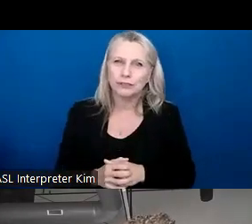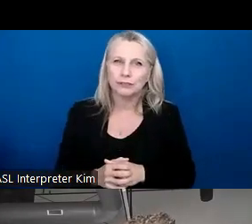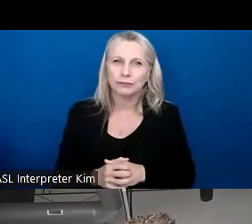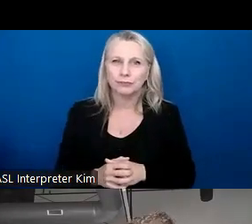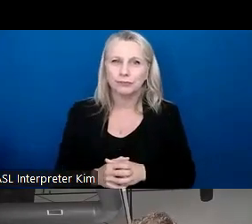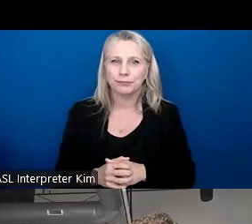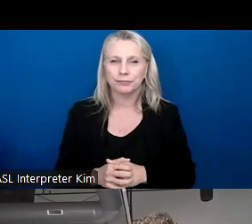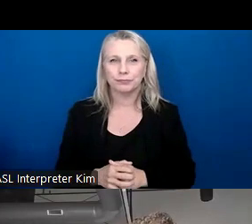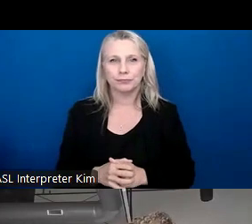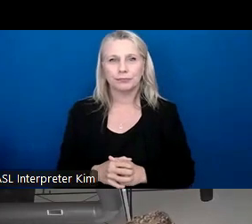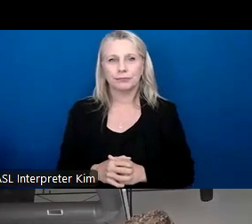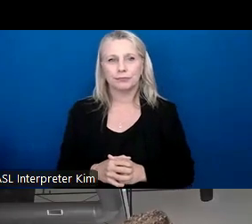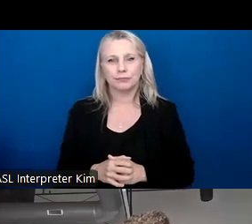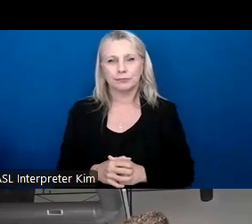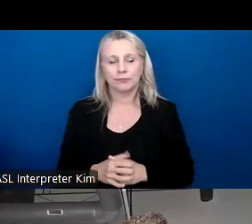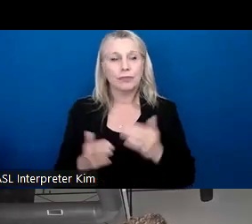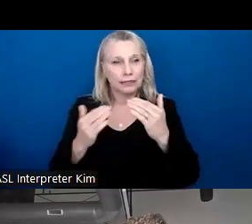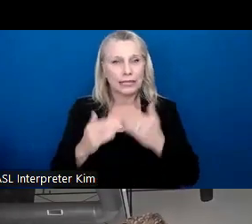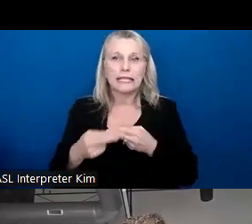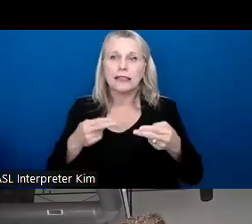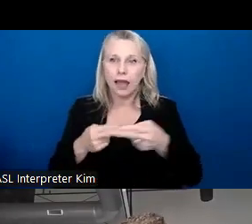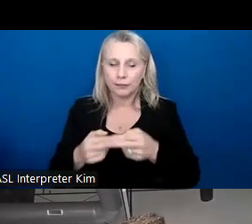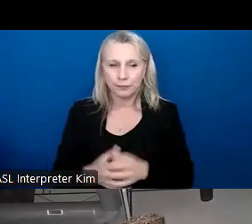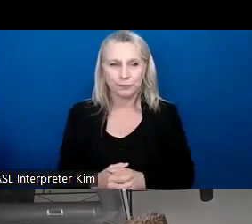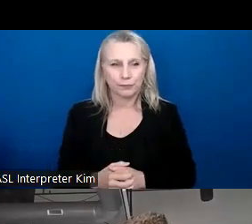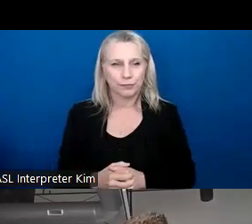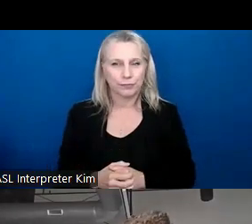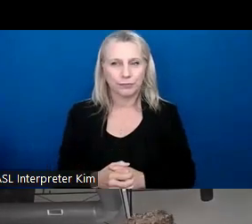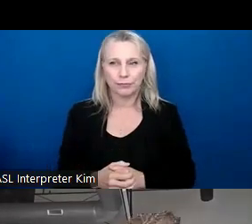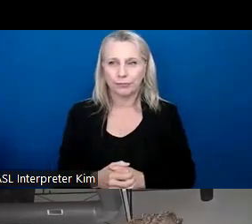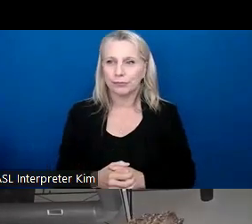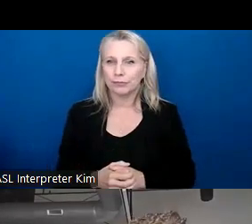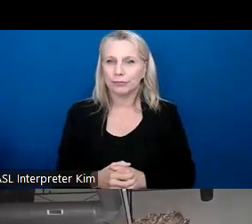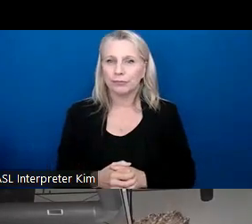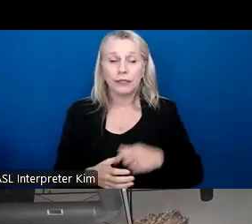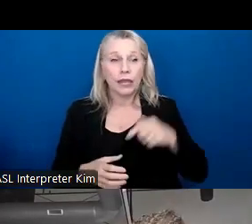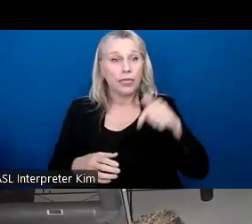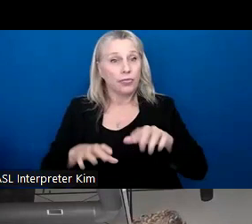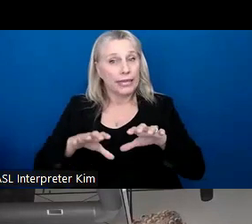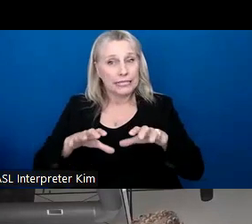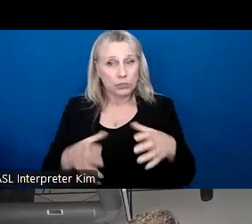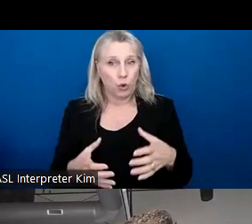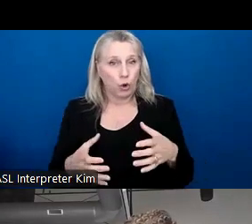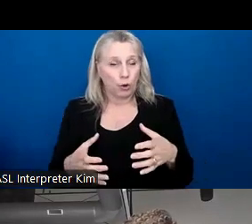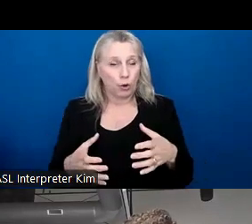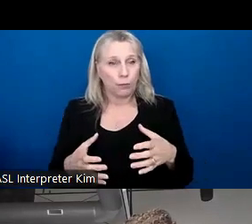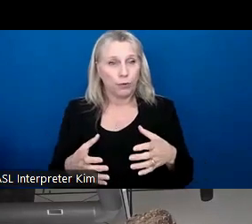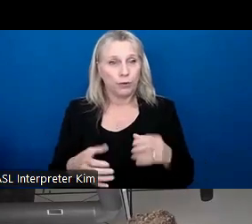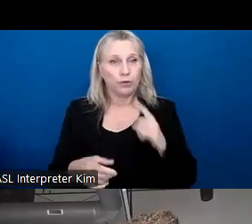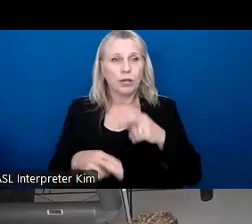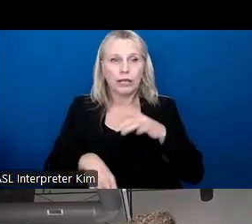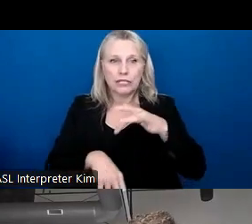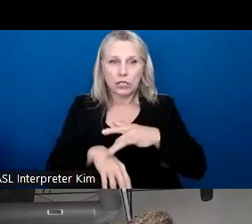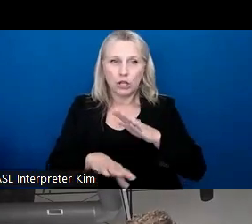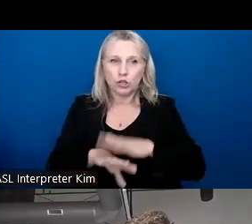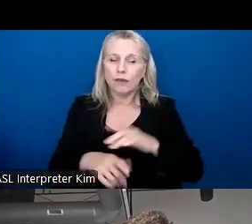Um, we can move on to next one. So this group, um, connects all touch on first. This is